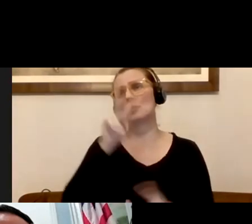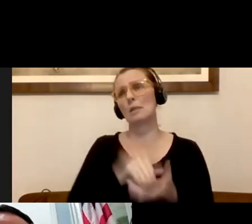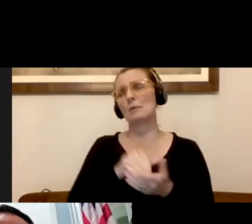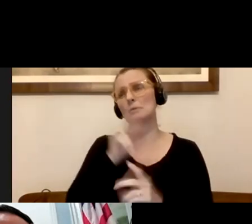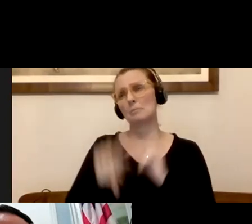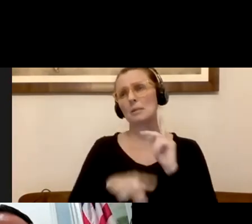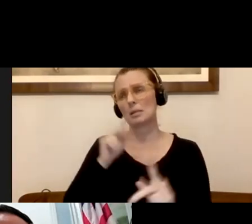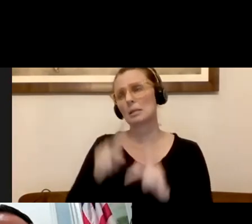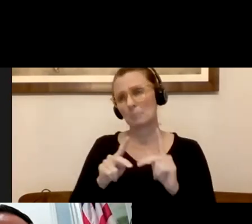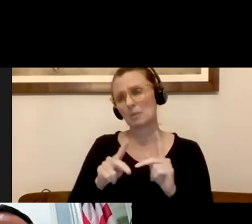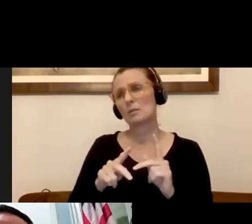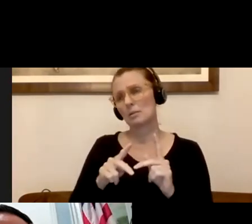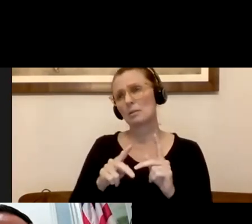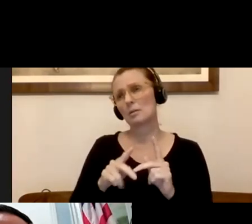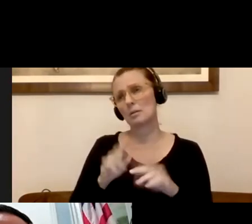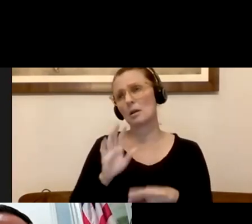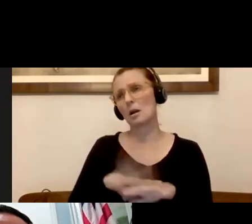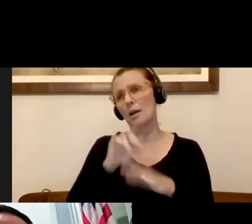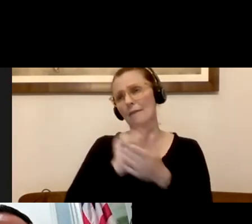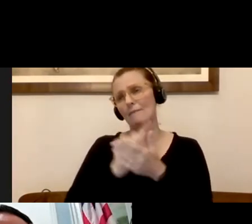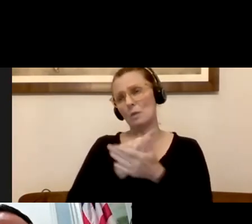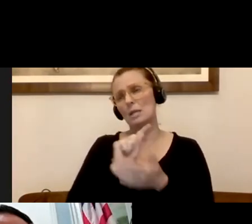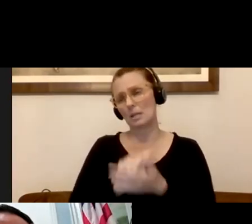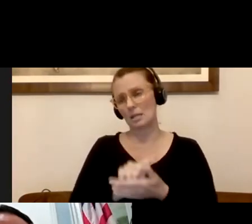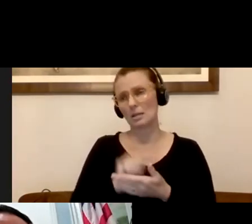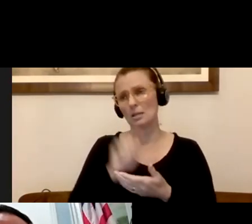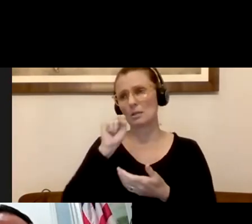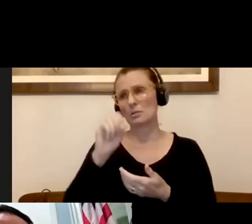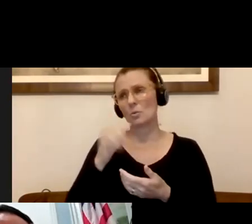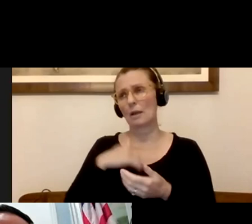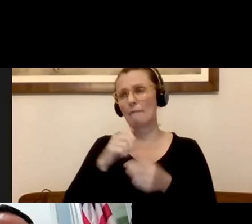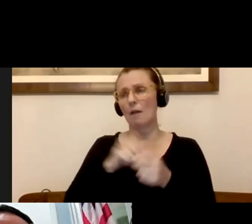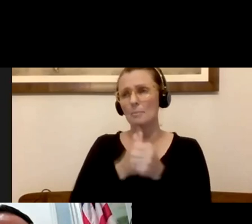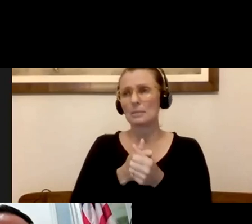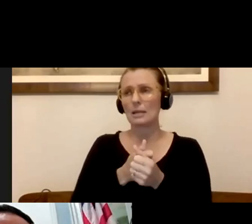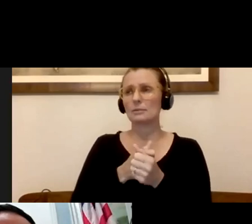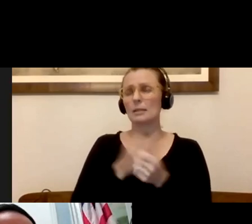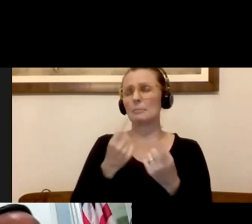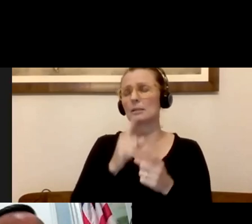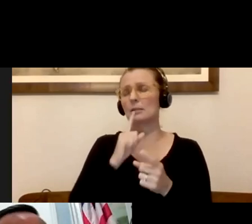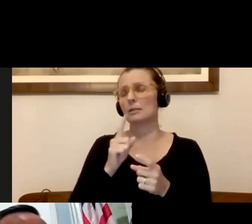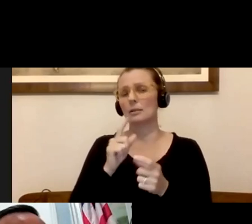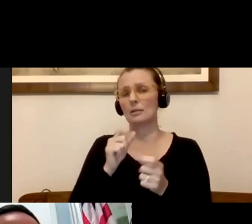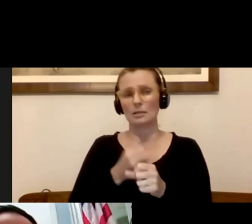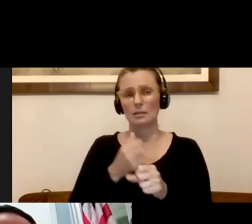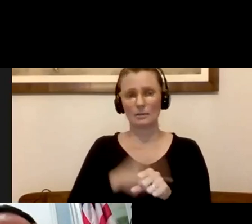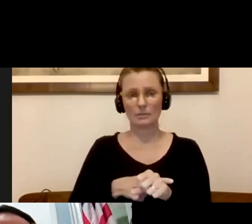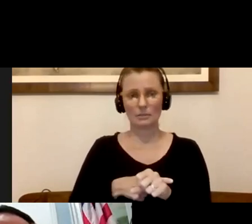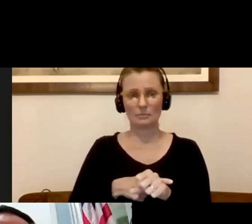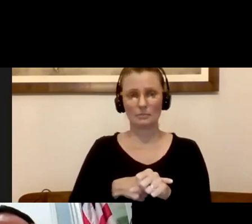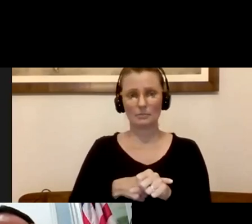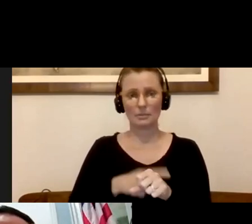media or outlets and all that on a weekly basis. So we have updates going along and every time we get something, we pass it along